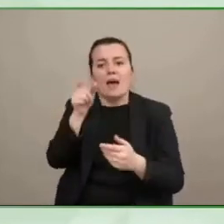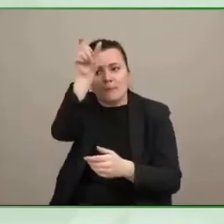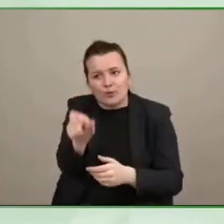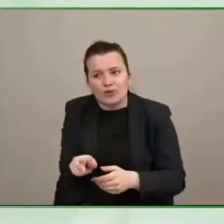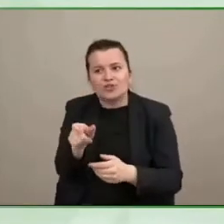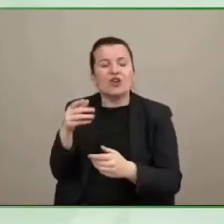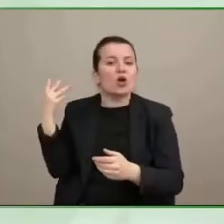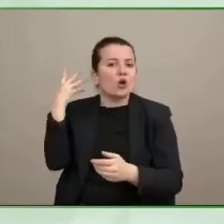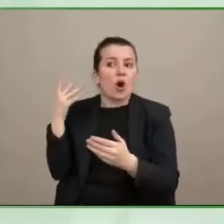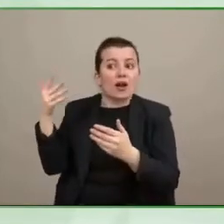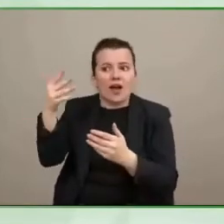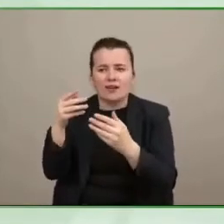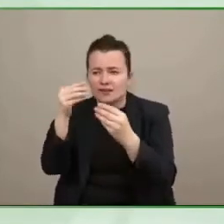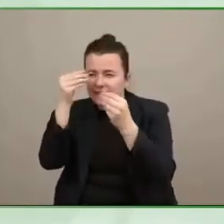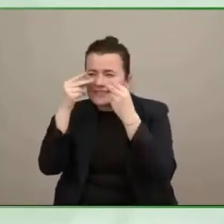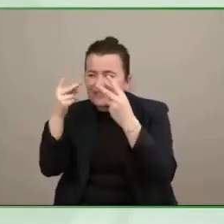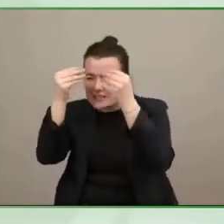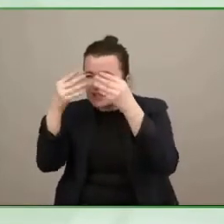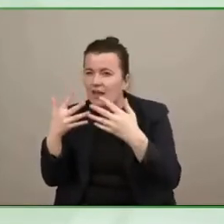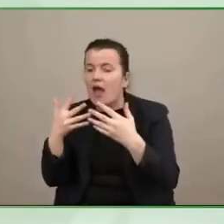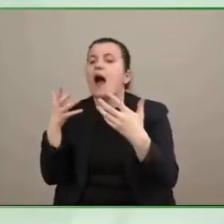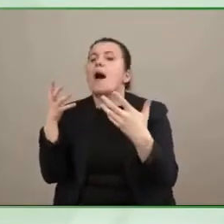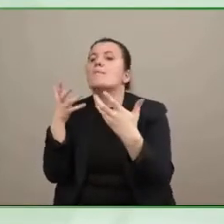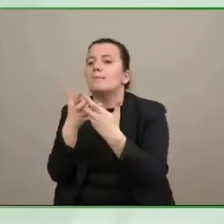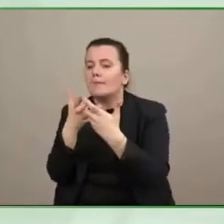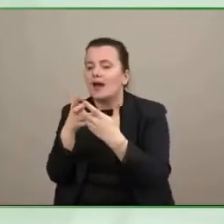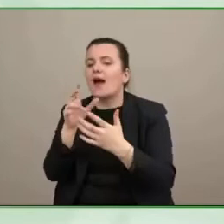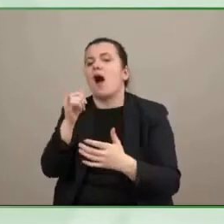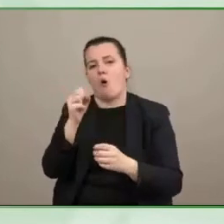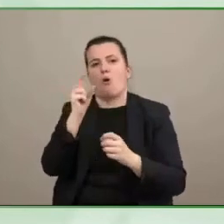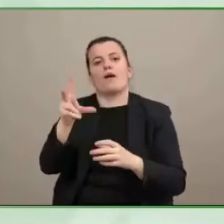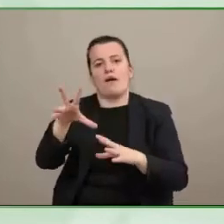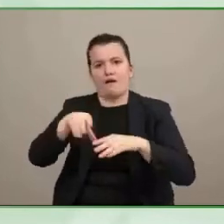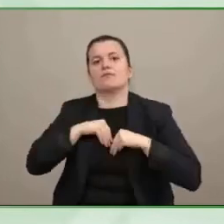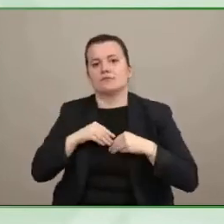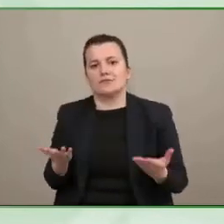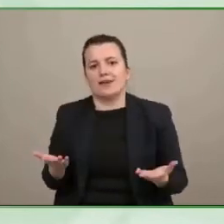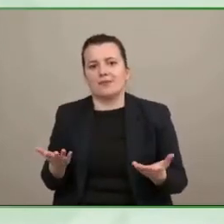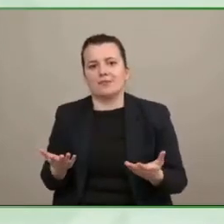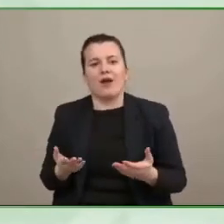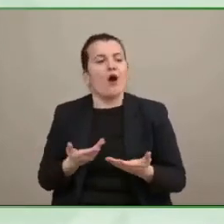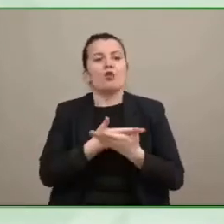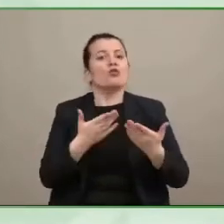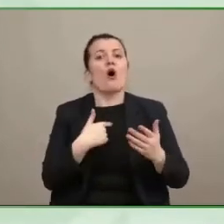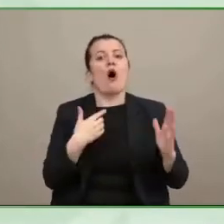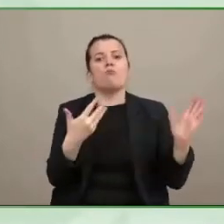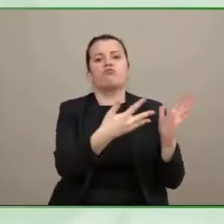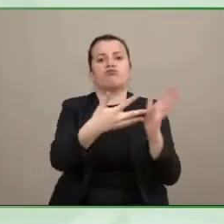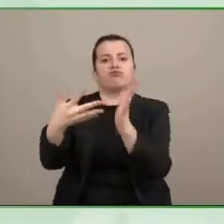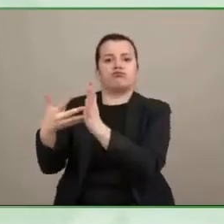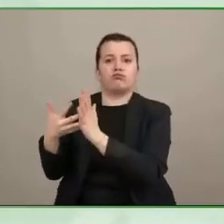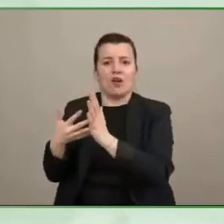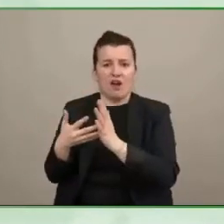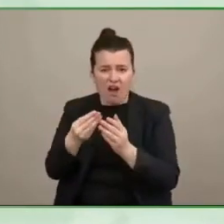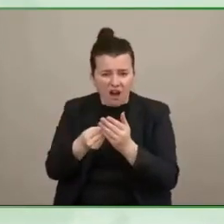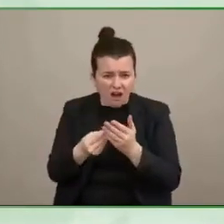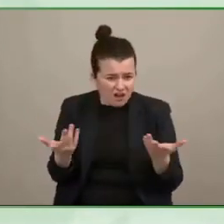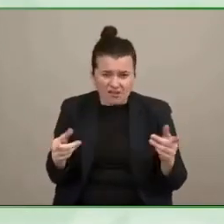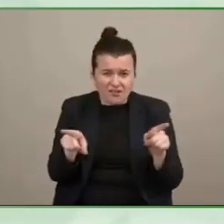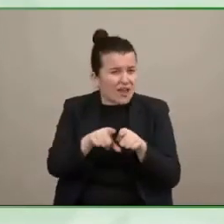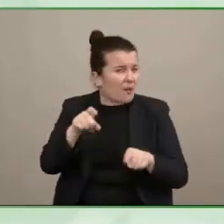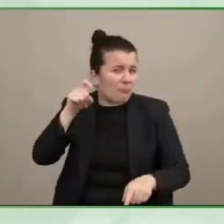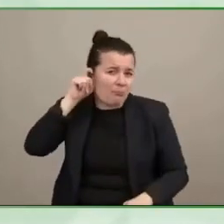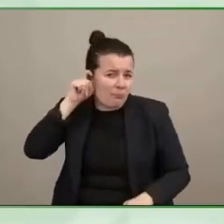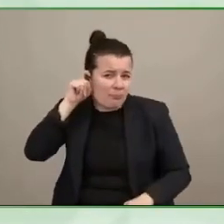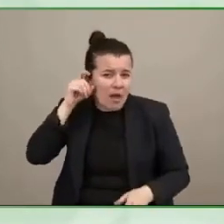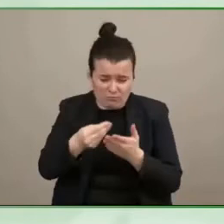information they need when they're purchasing a hearing aid because they're super expensive now even this i did this based